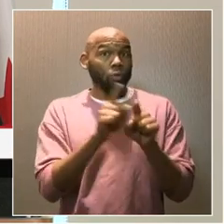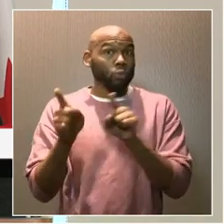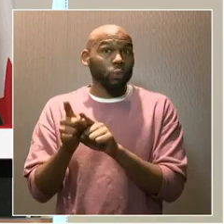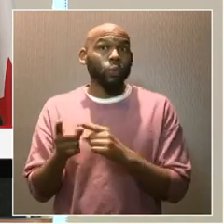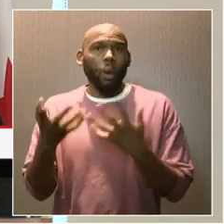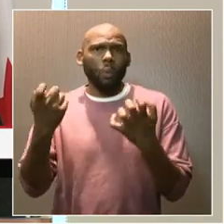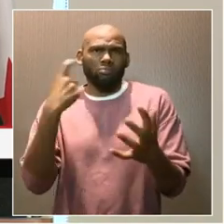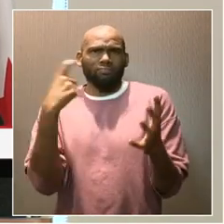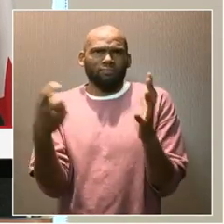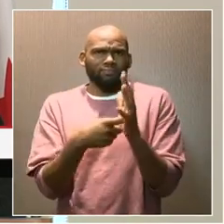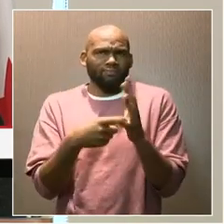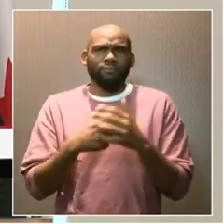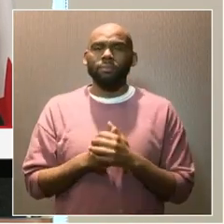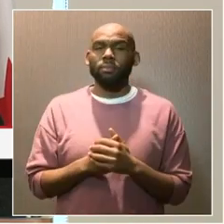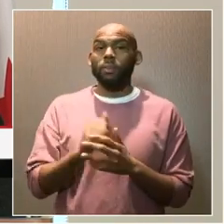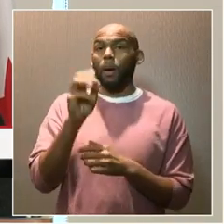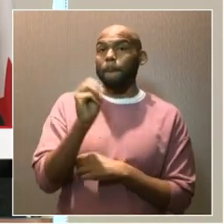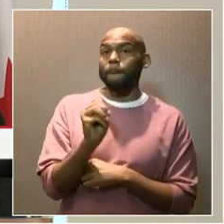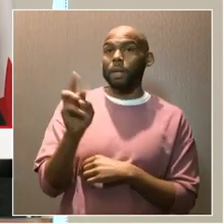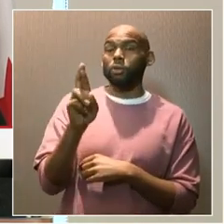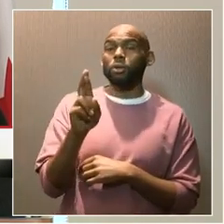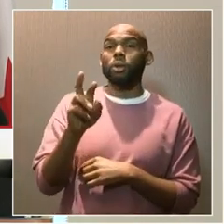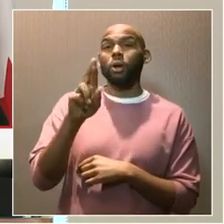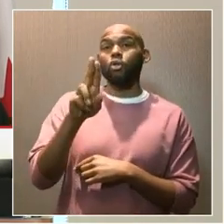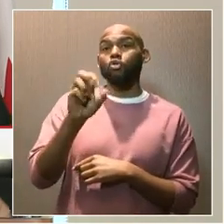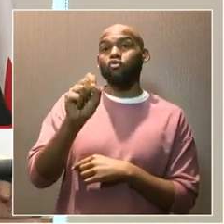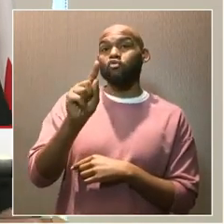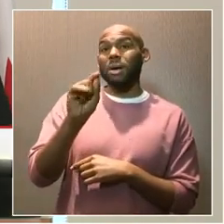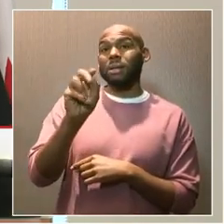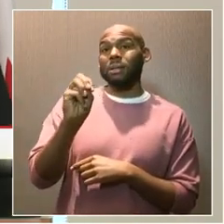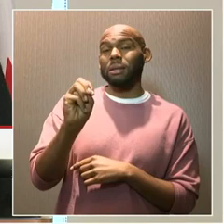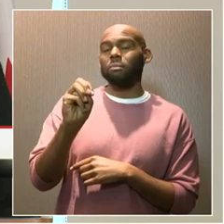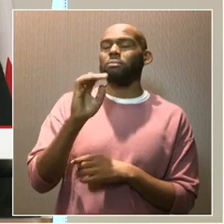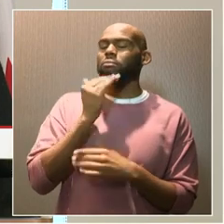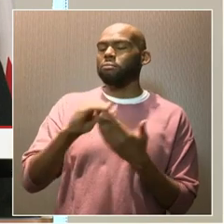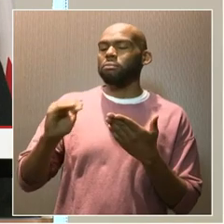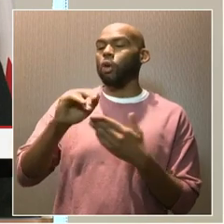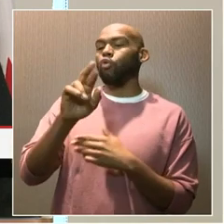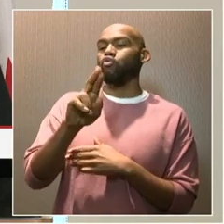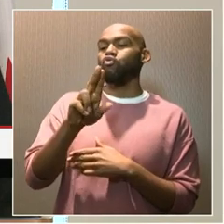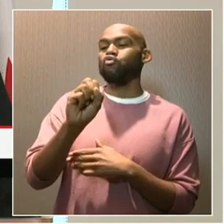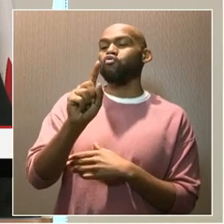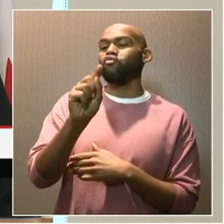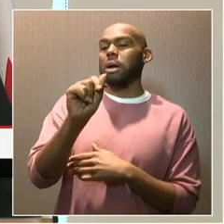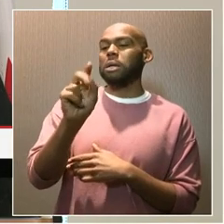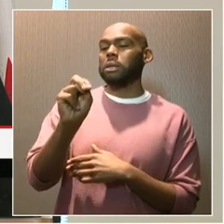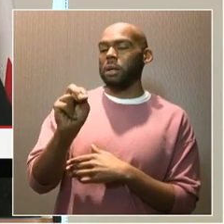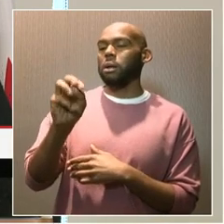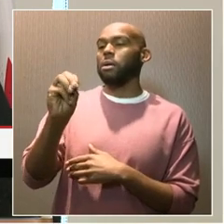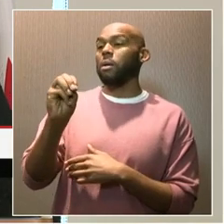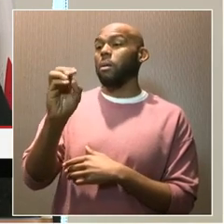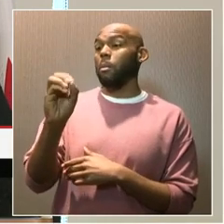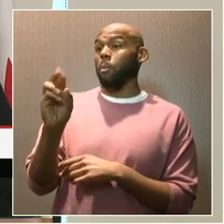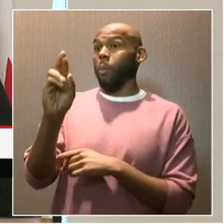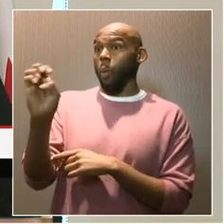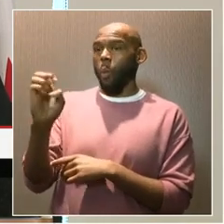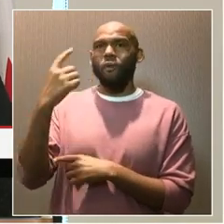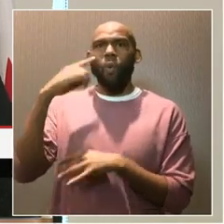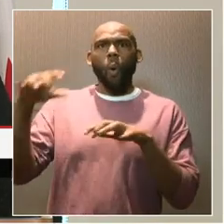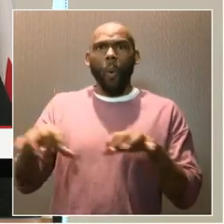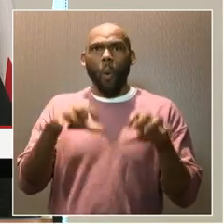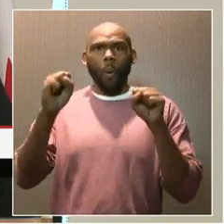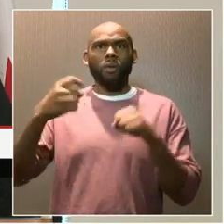acknowledge Mr. Rustin Moore of Hyatt Place D.C. National Mall for hosting us.